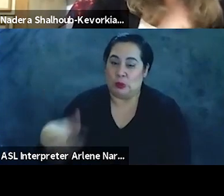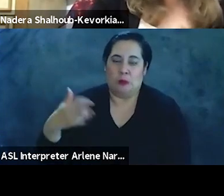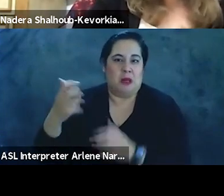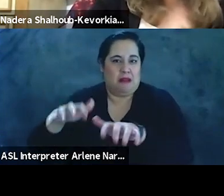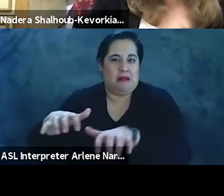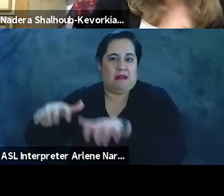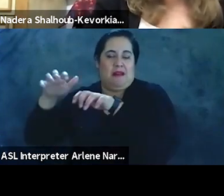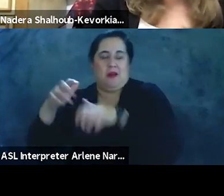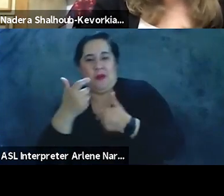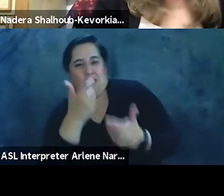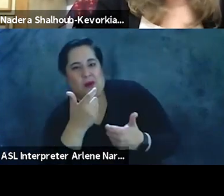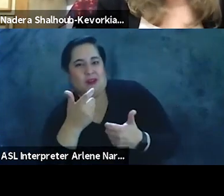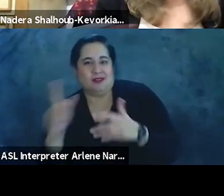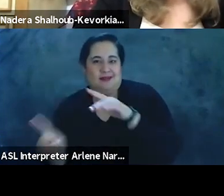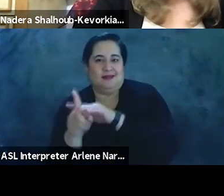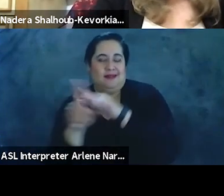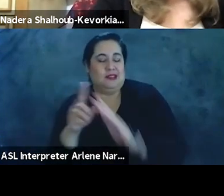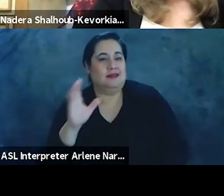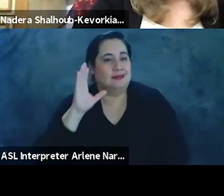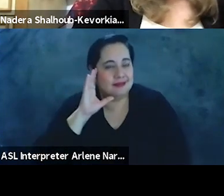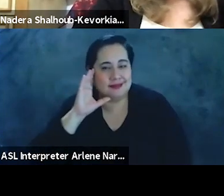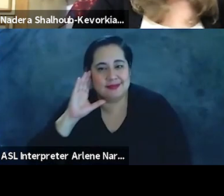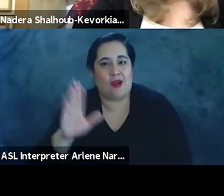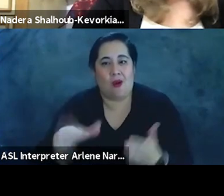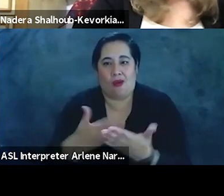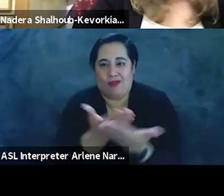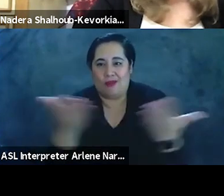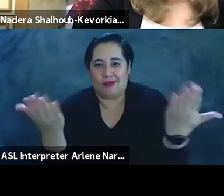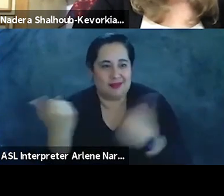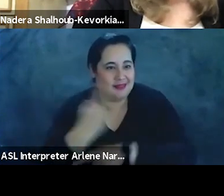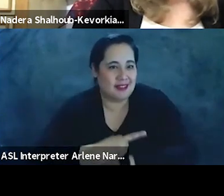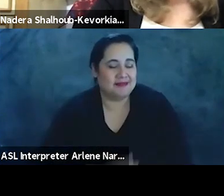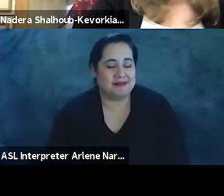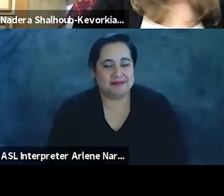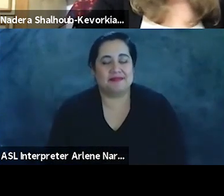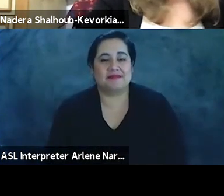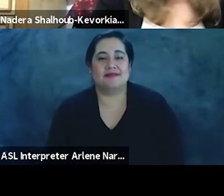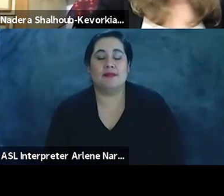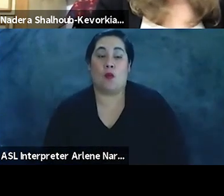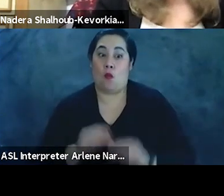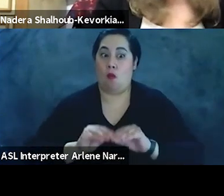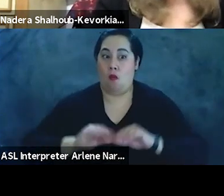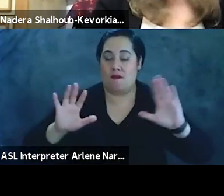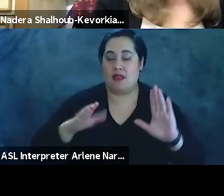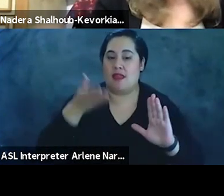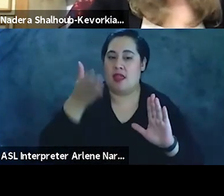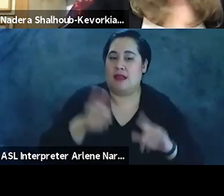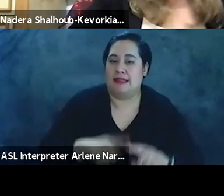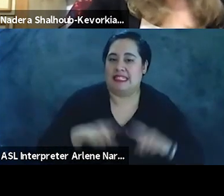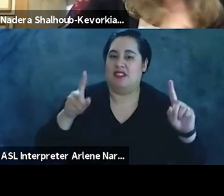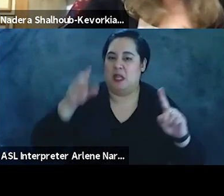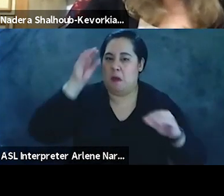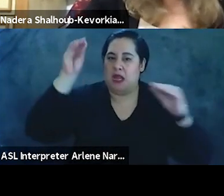has come to hear all of you today. Obviously, there's a difference of